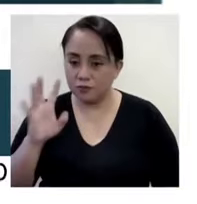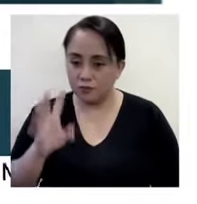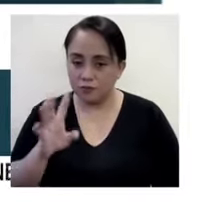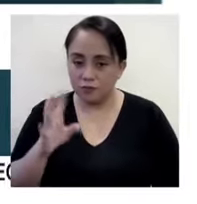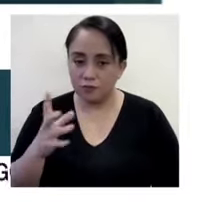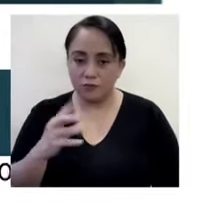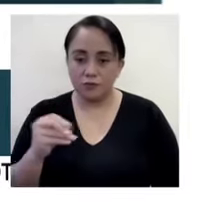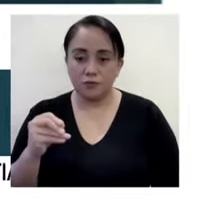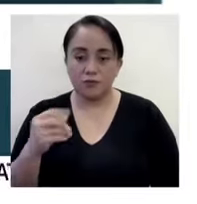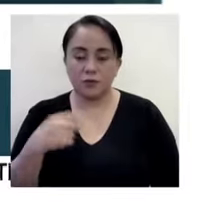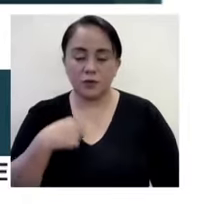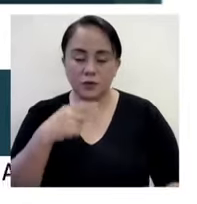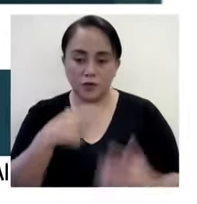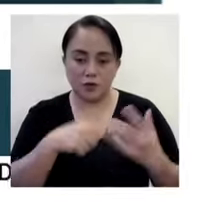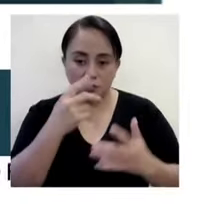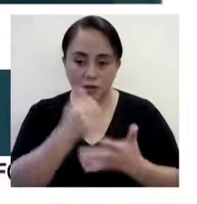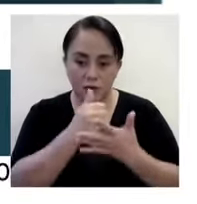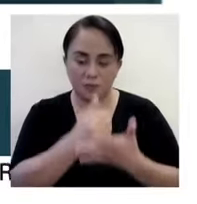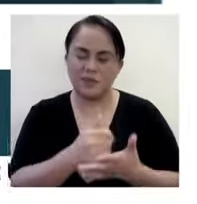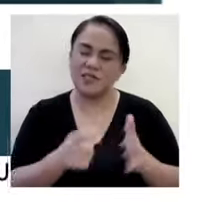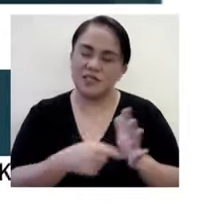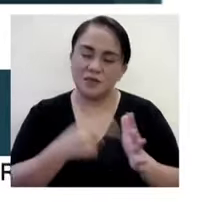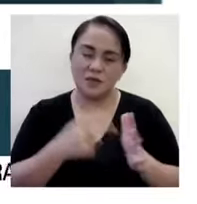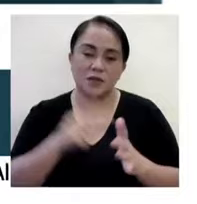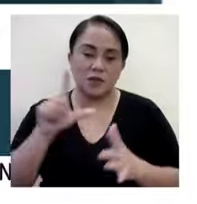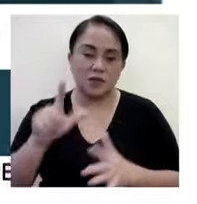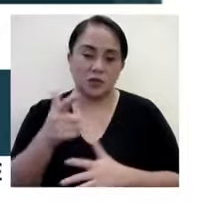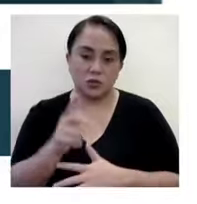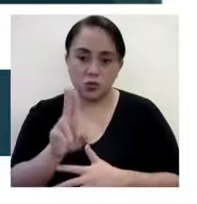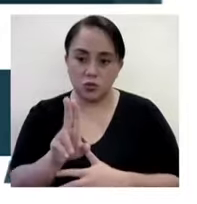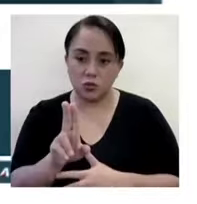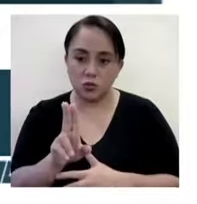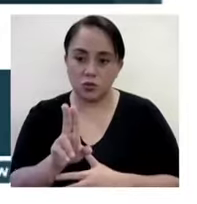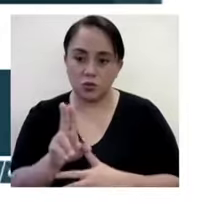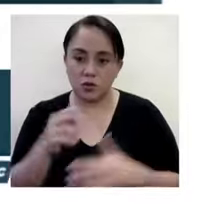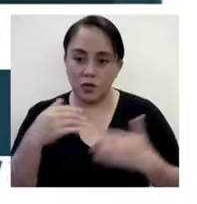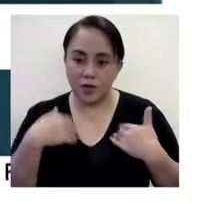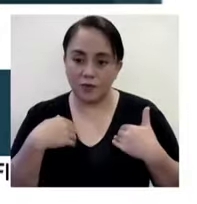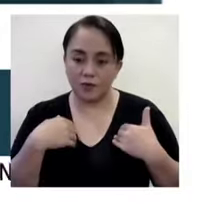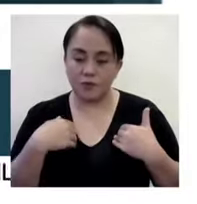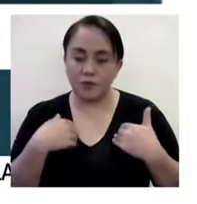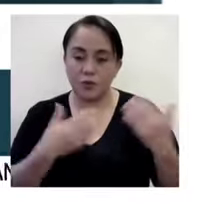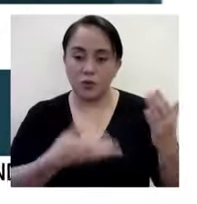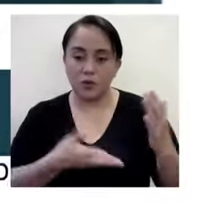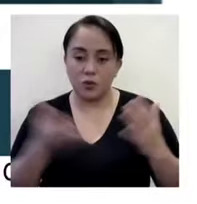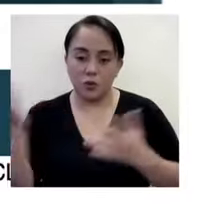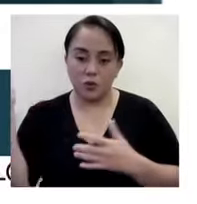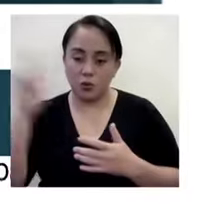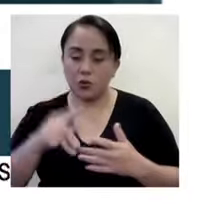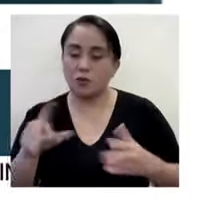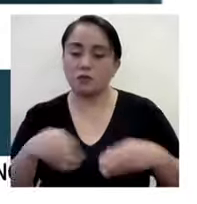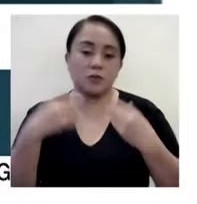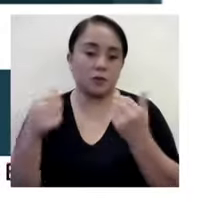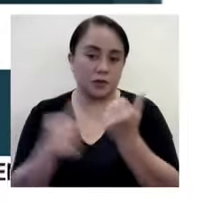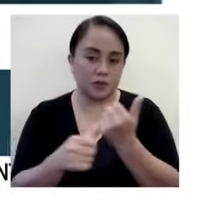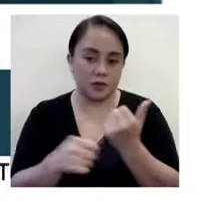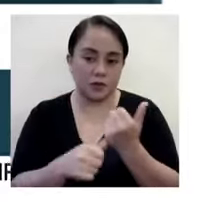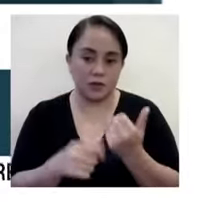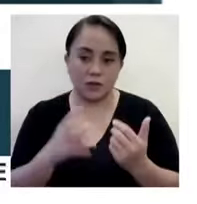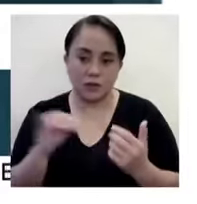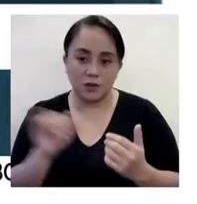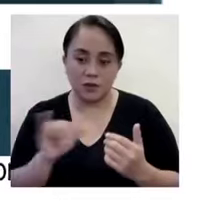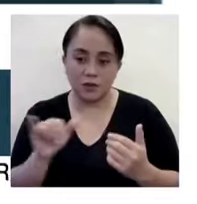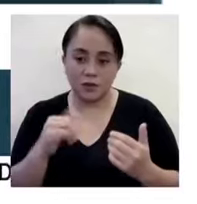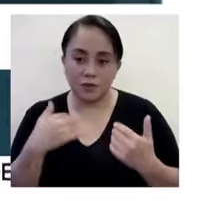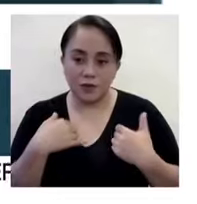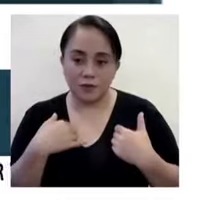that's the kind of help. And sometimes the local governments where they're going home also provide them assistance. So that's the case